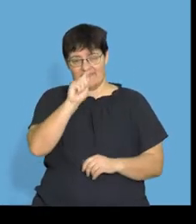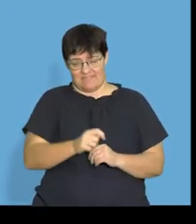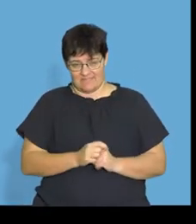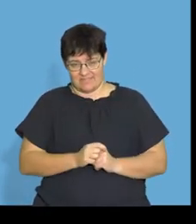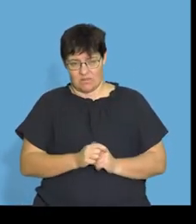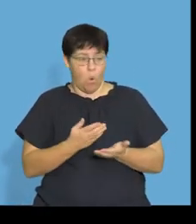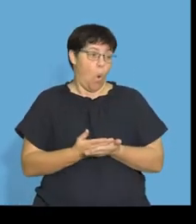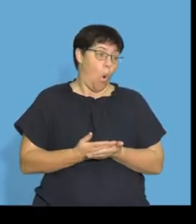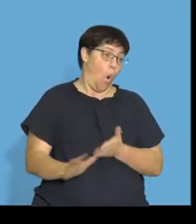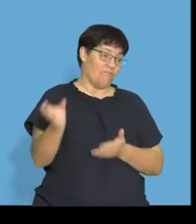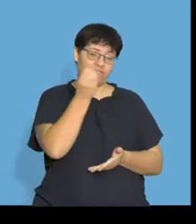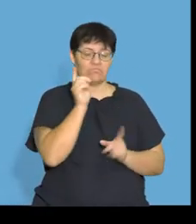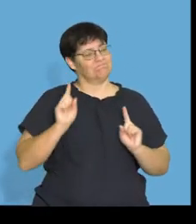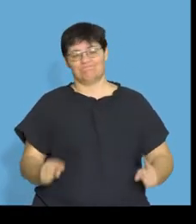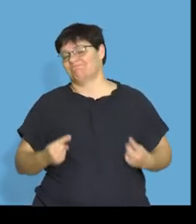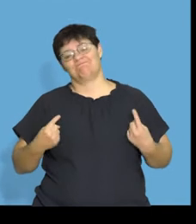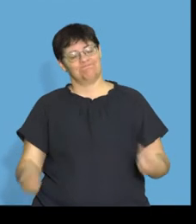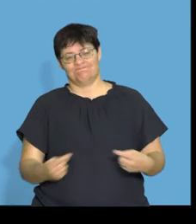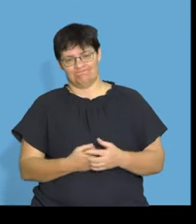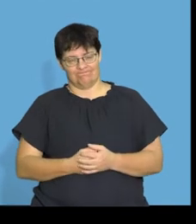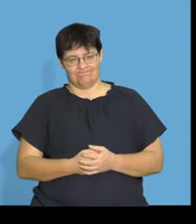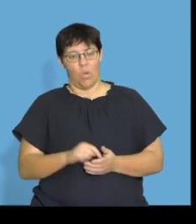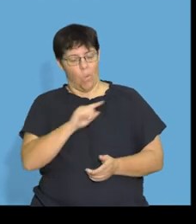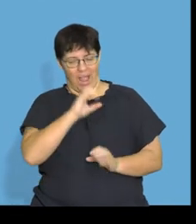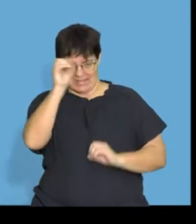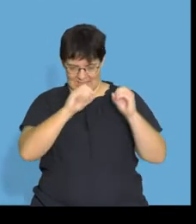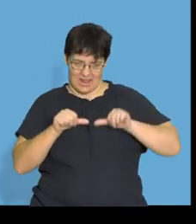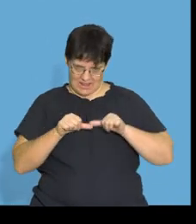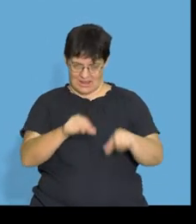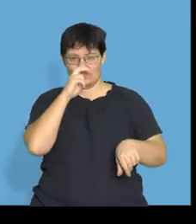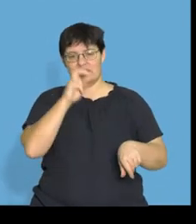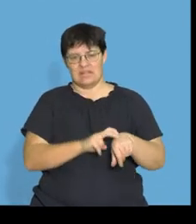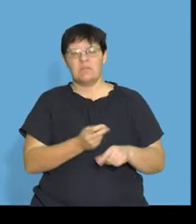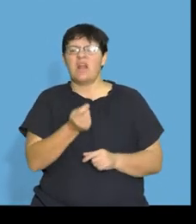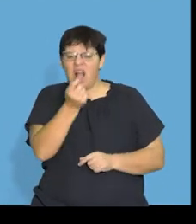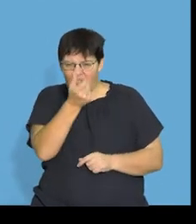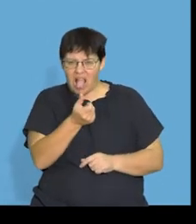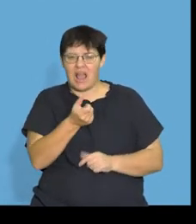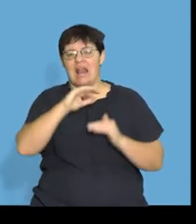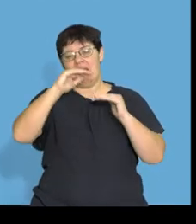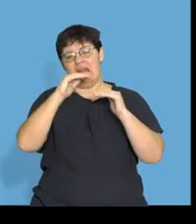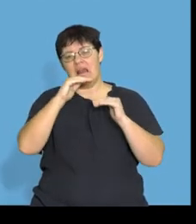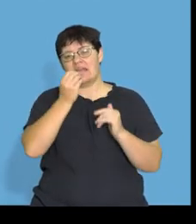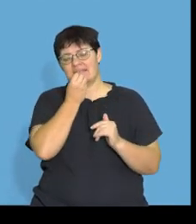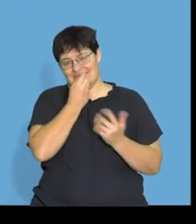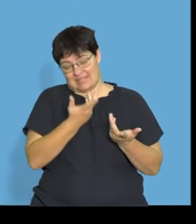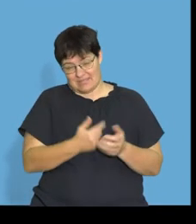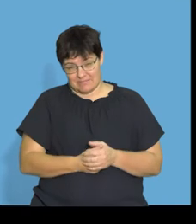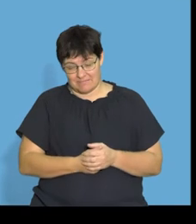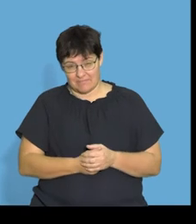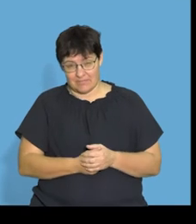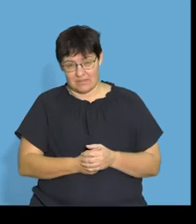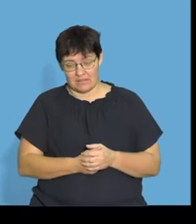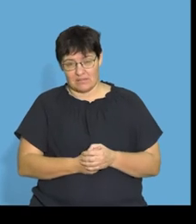fat. You cannot take it out of your diet. You just need to maybe eat a little bit less.